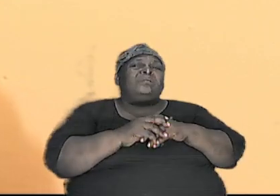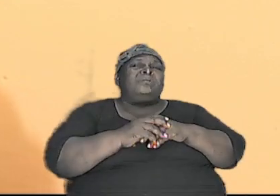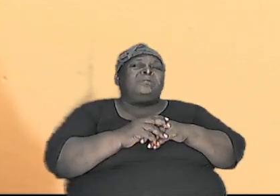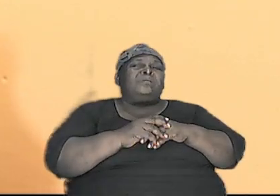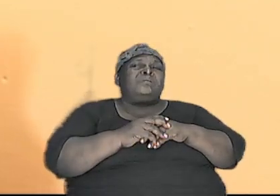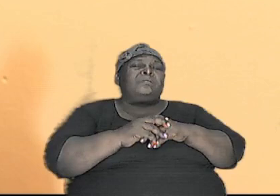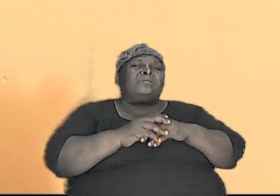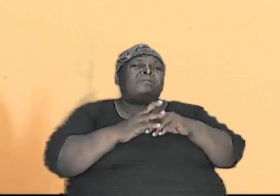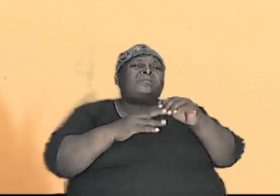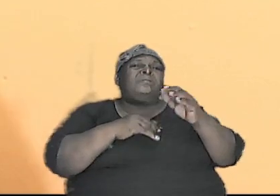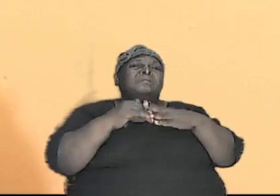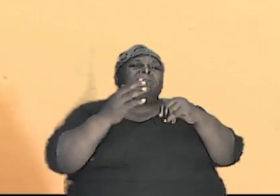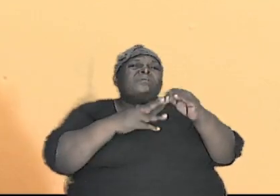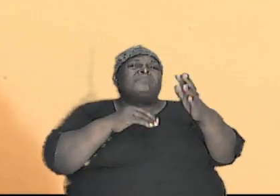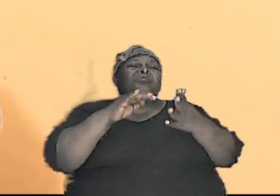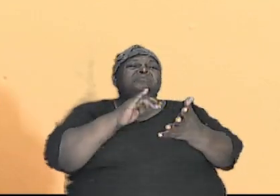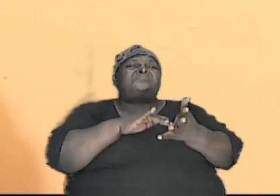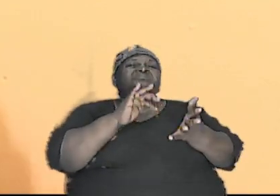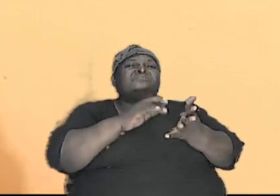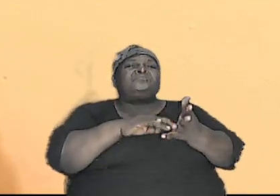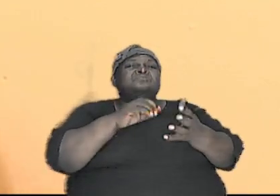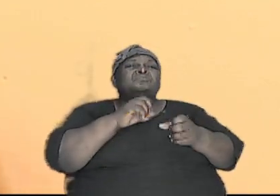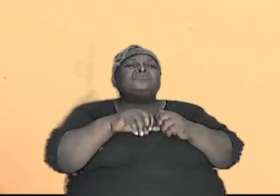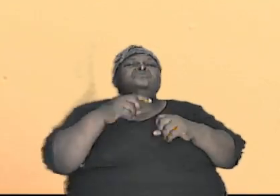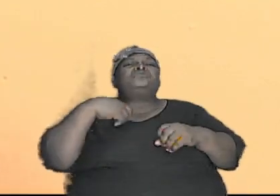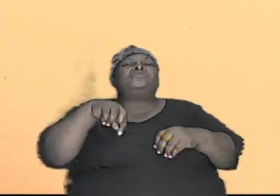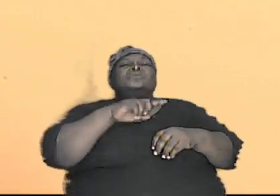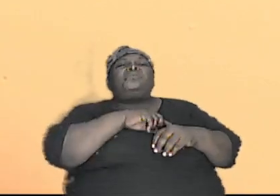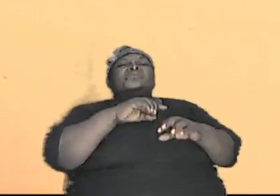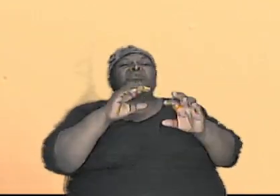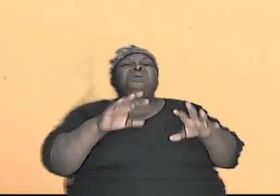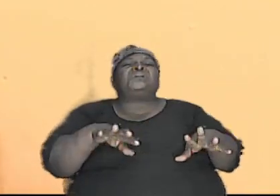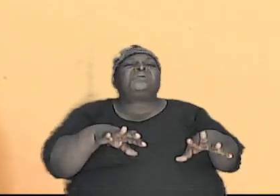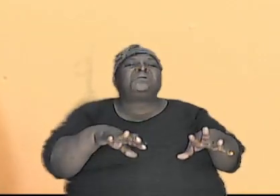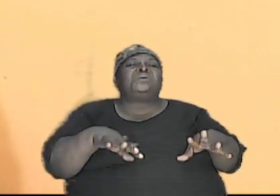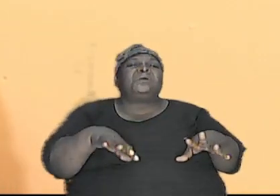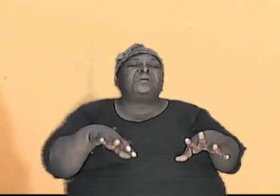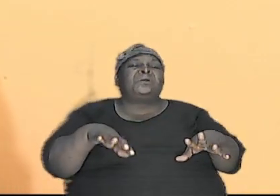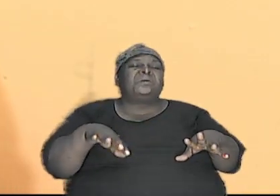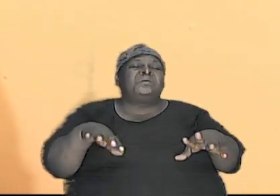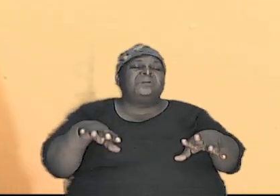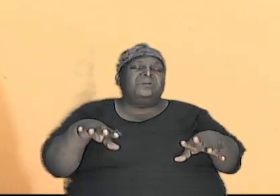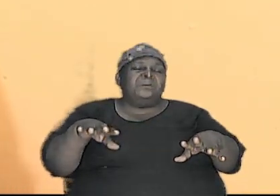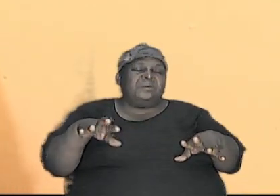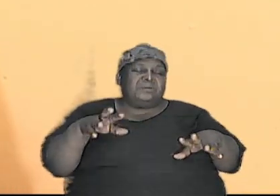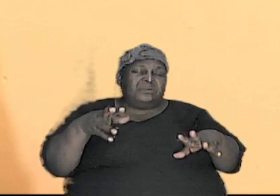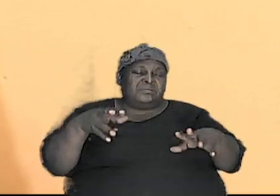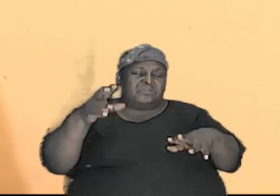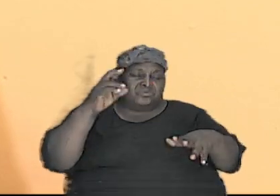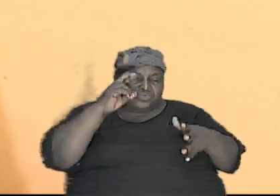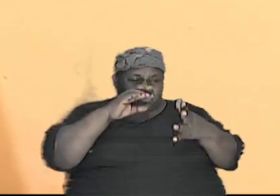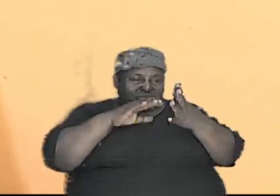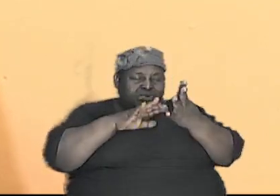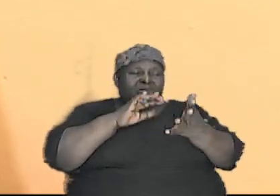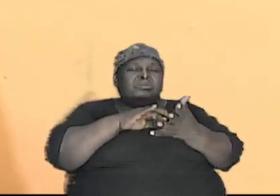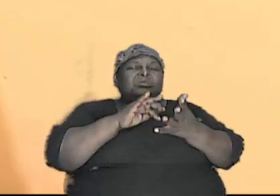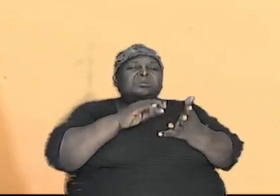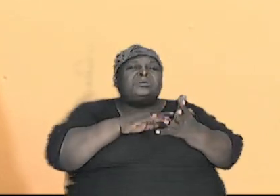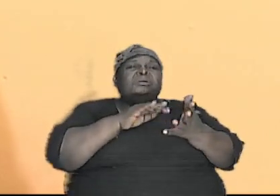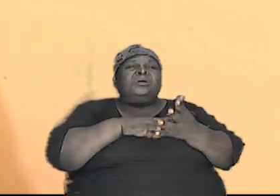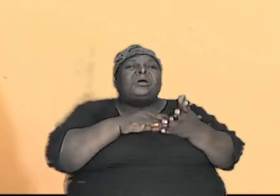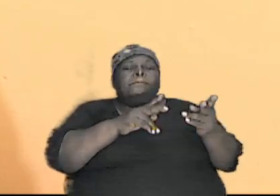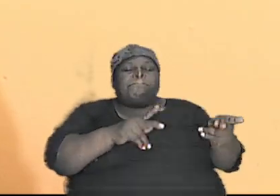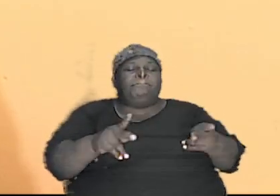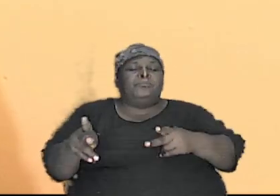the study so that we can slide right in to try to put the pieces